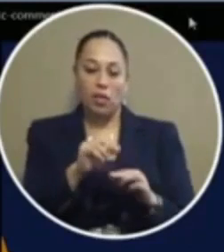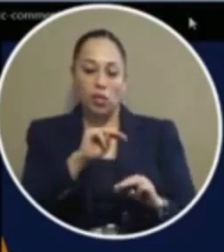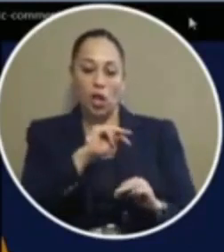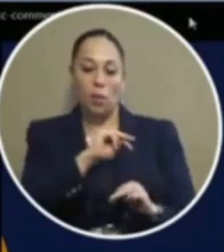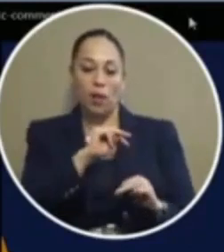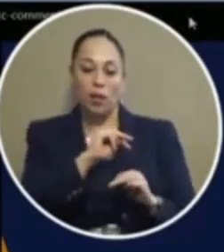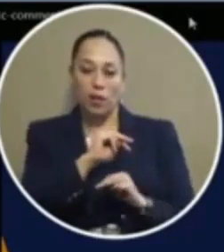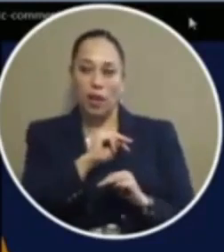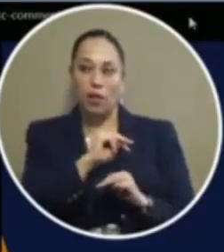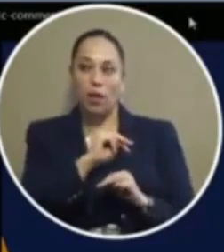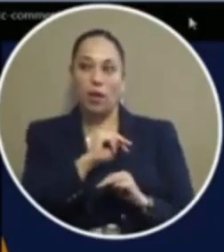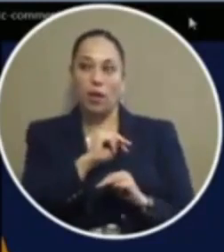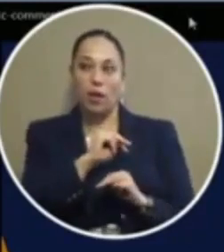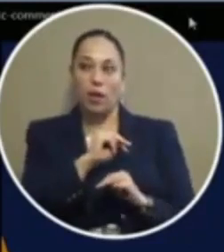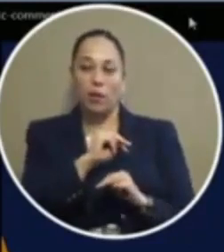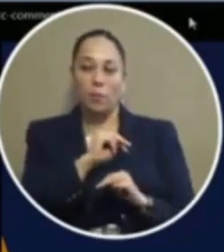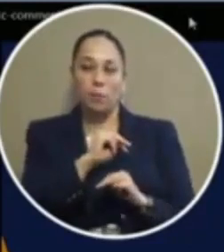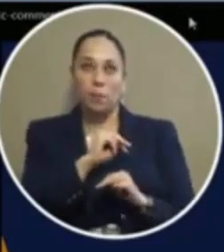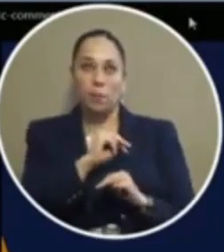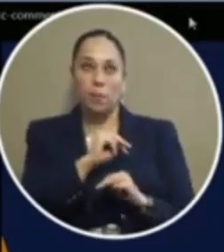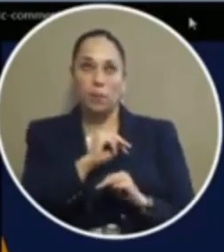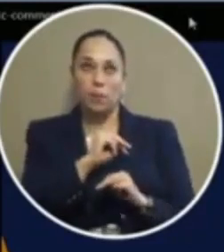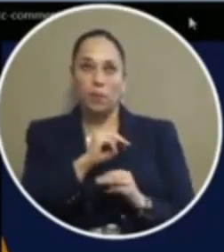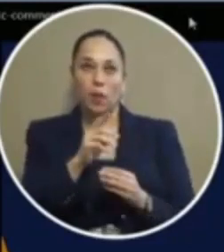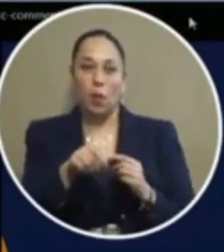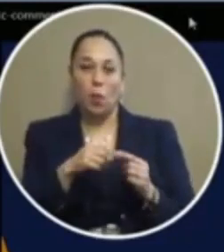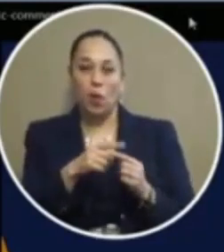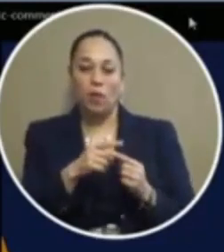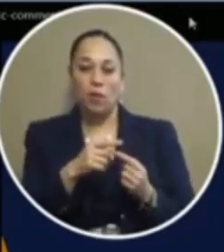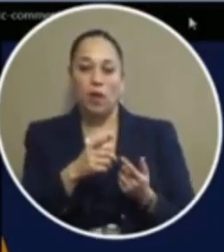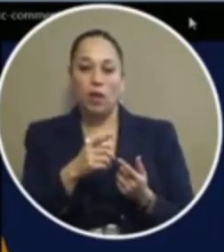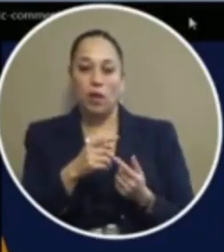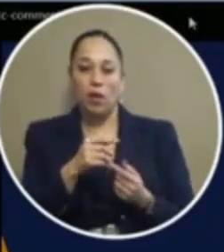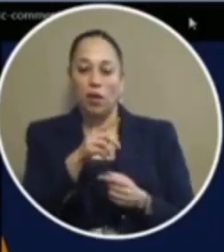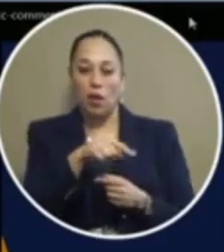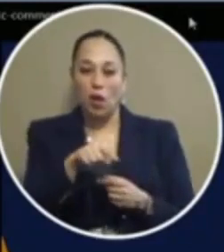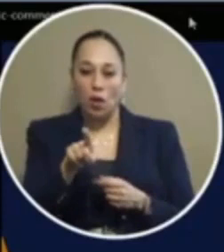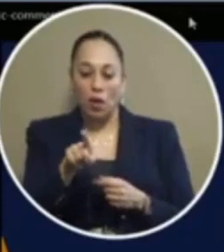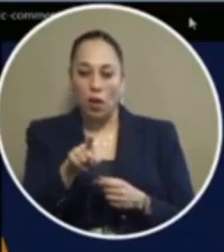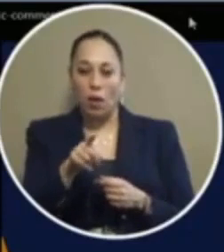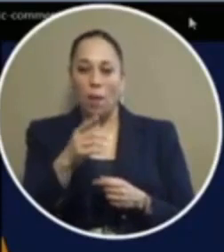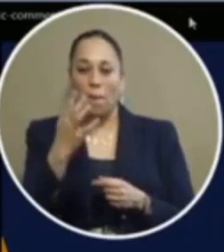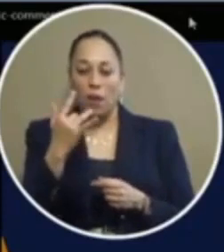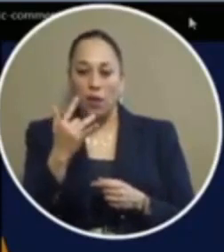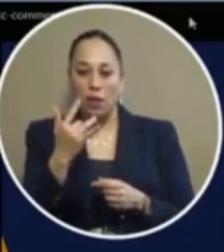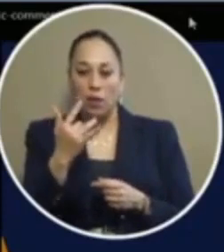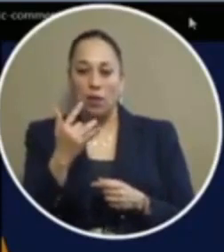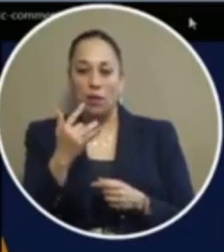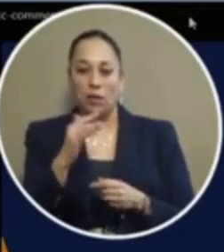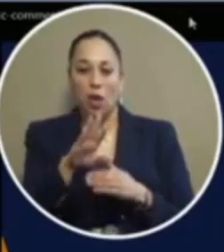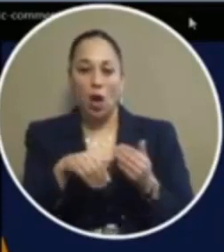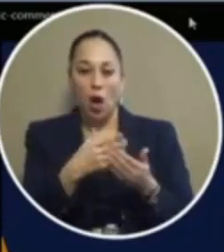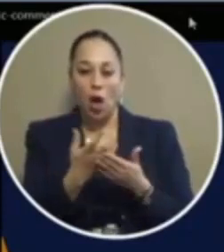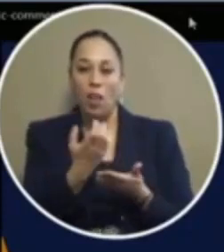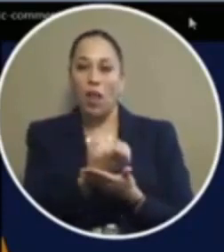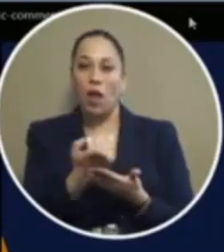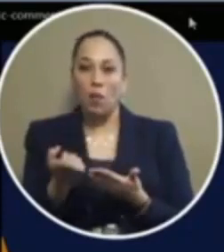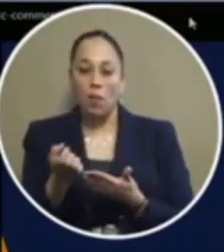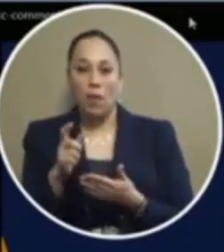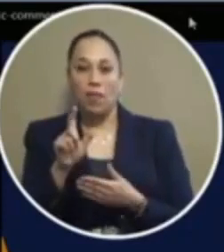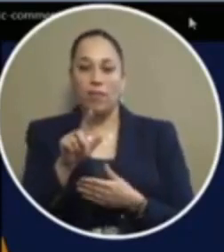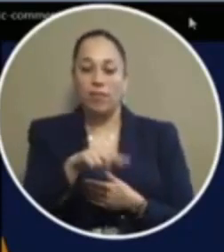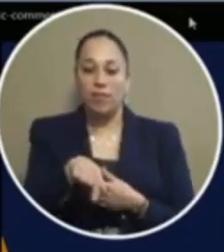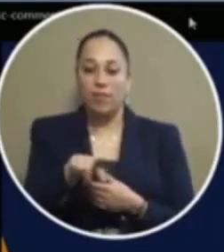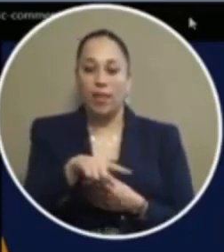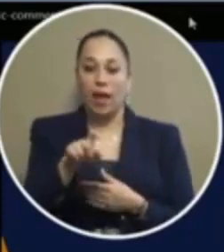i i would see them and when they come in because obviously their back is in pain because of all the equipment that they're needing to actually